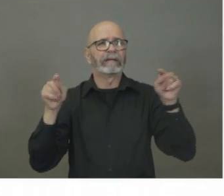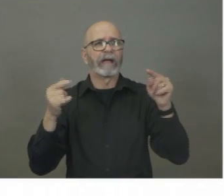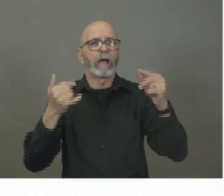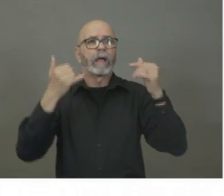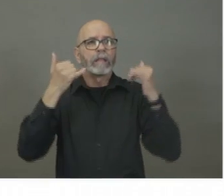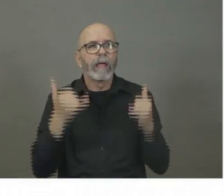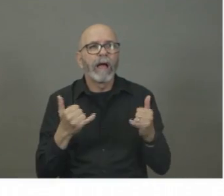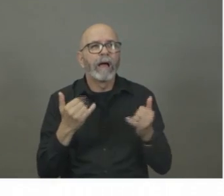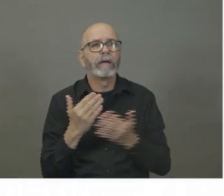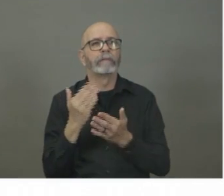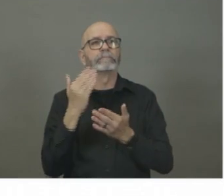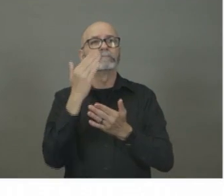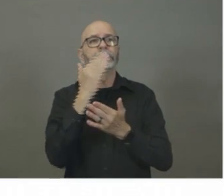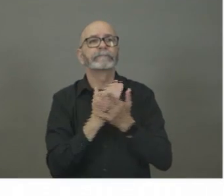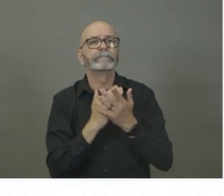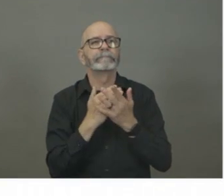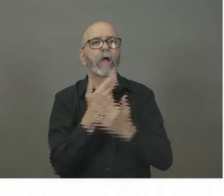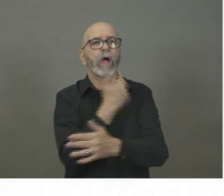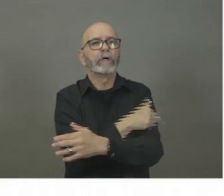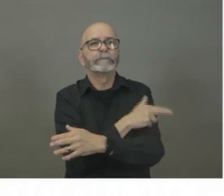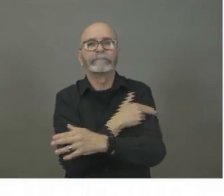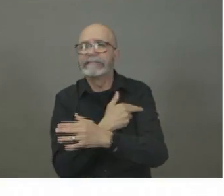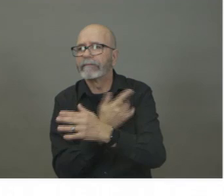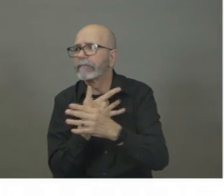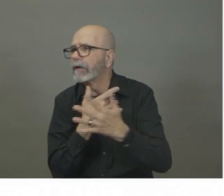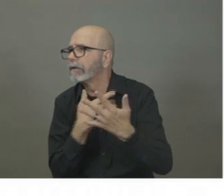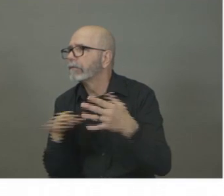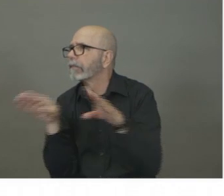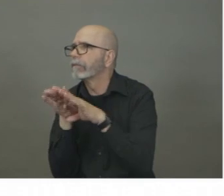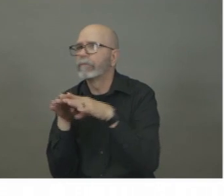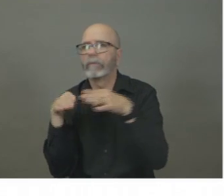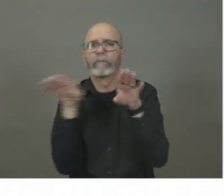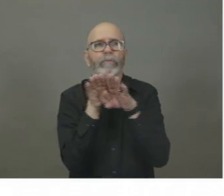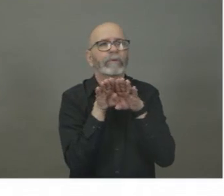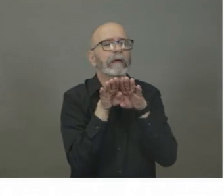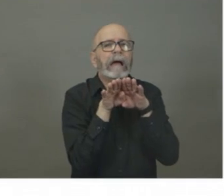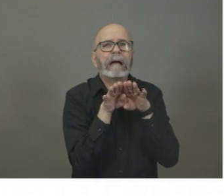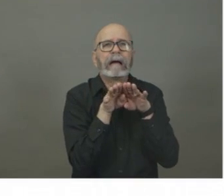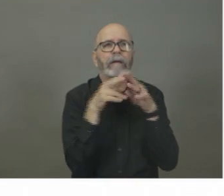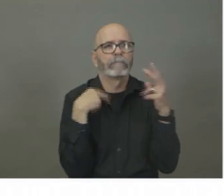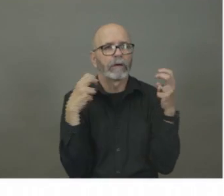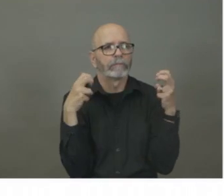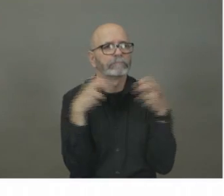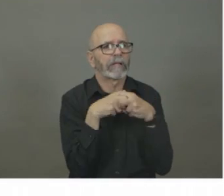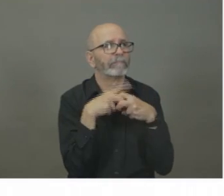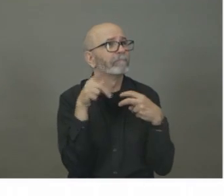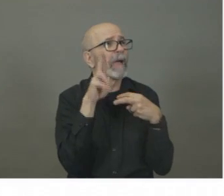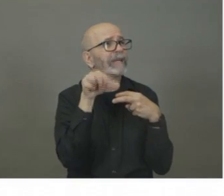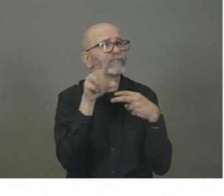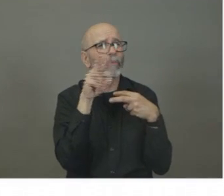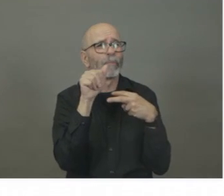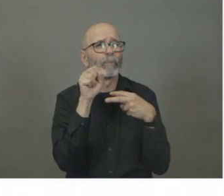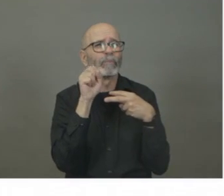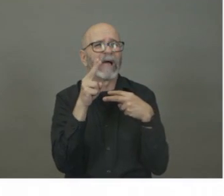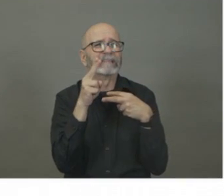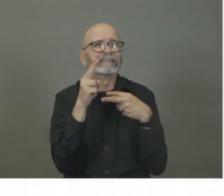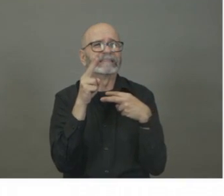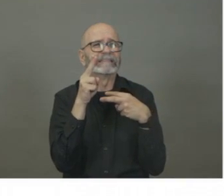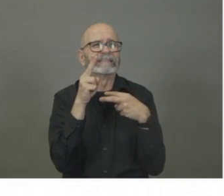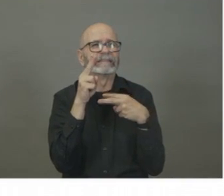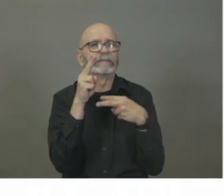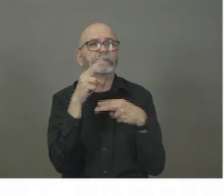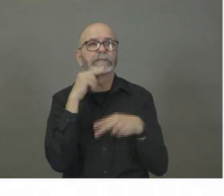small community hospitals, uh, the Pugwash facility, for example, will be closed four days out of the next seven. Is there any